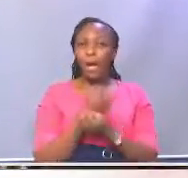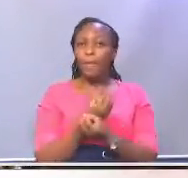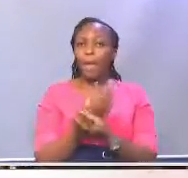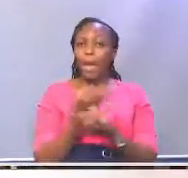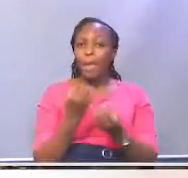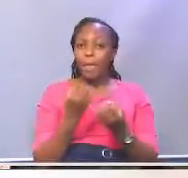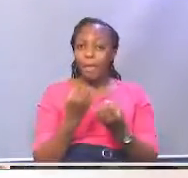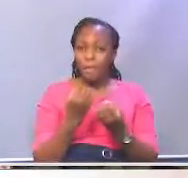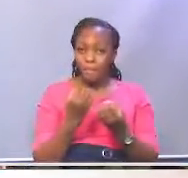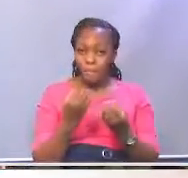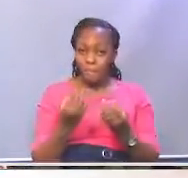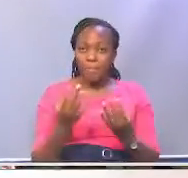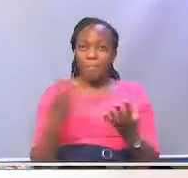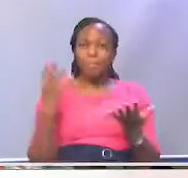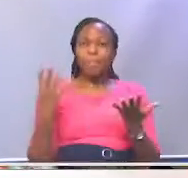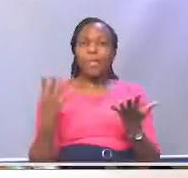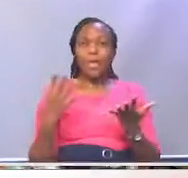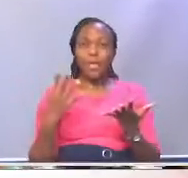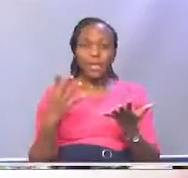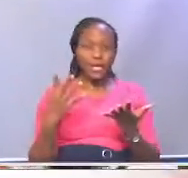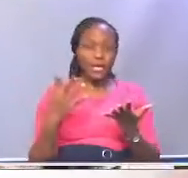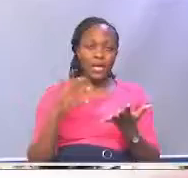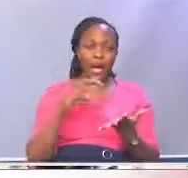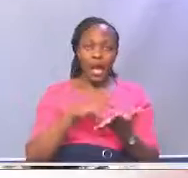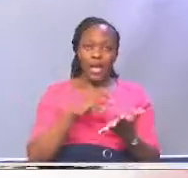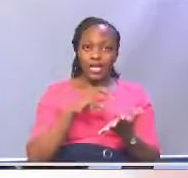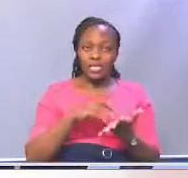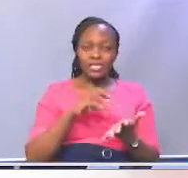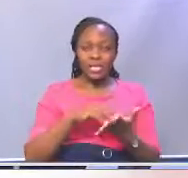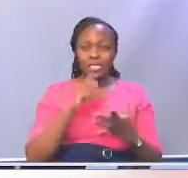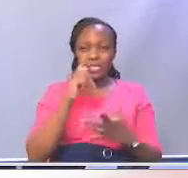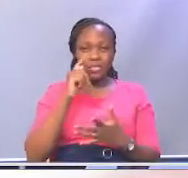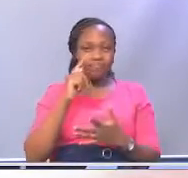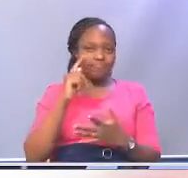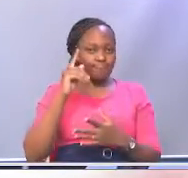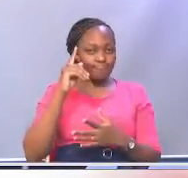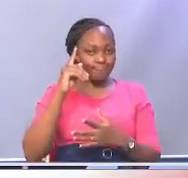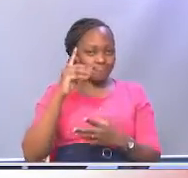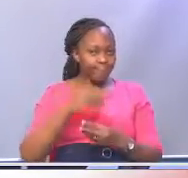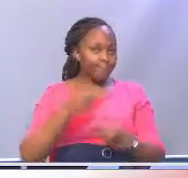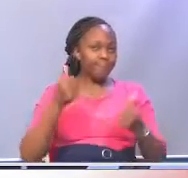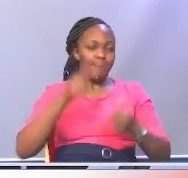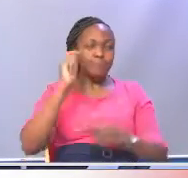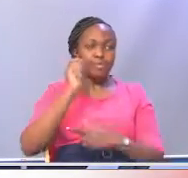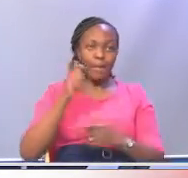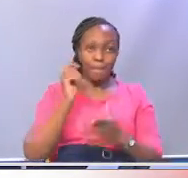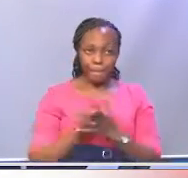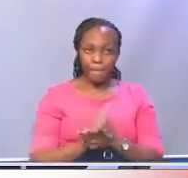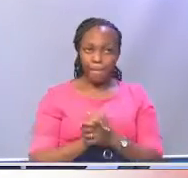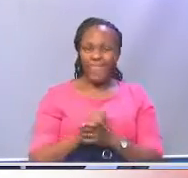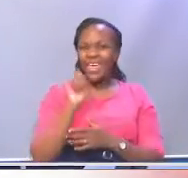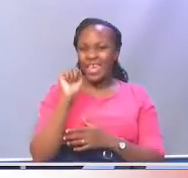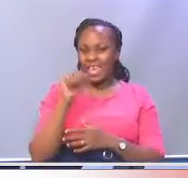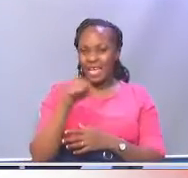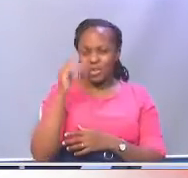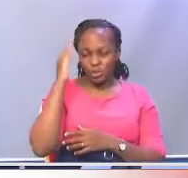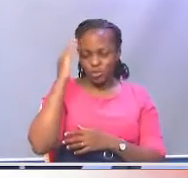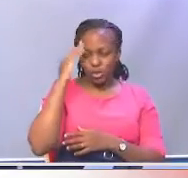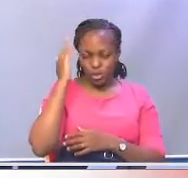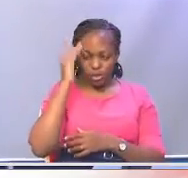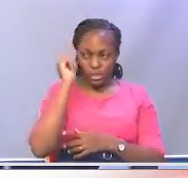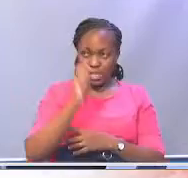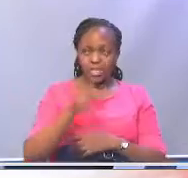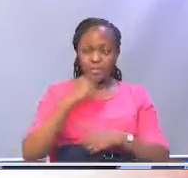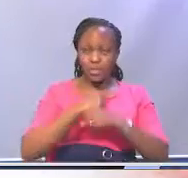justice will always play out in good favor. Michelle is not here. The sentence will not bring Michelle back. But one thing we believe is that